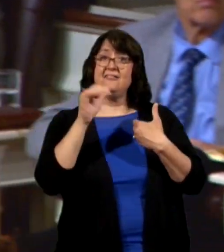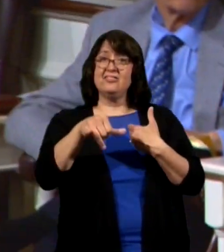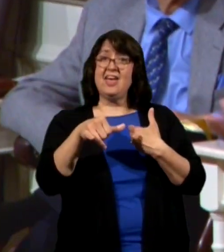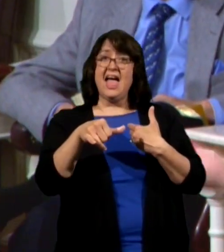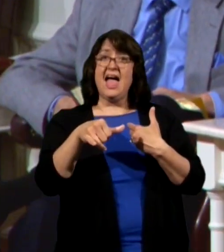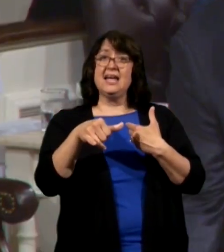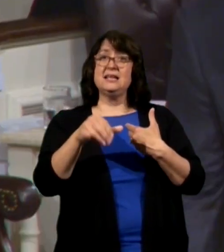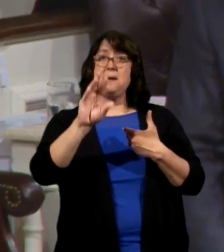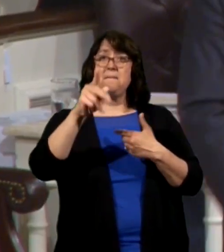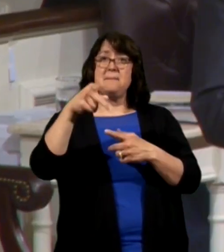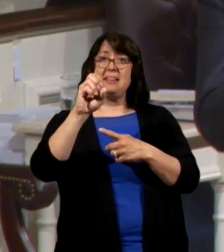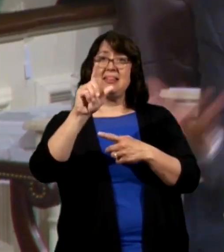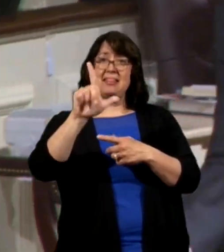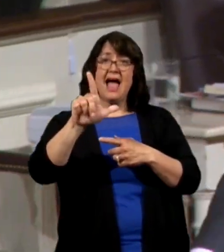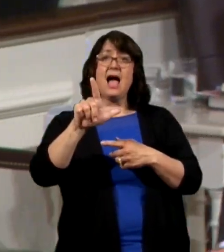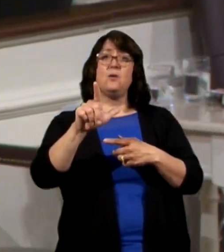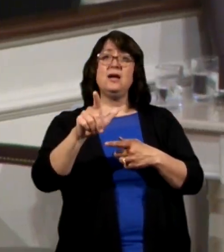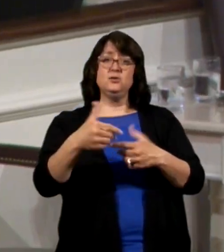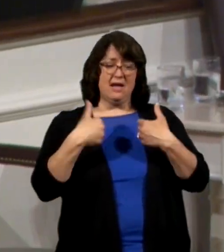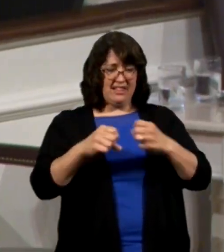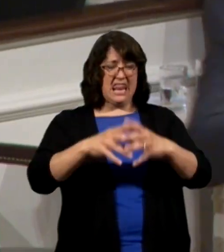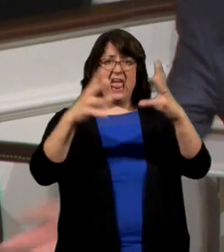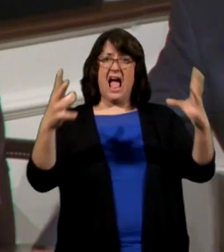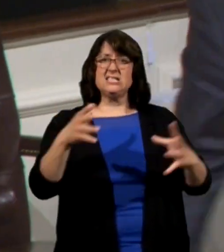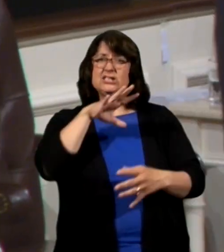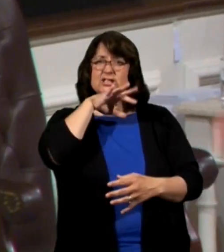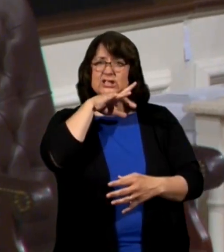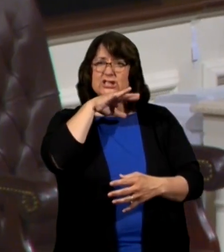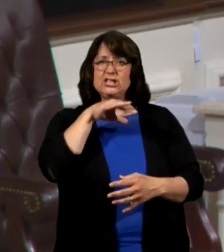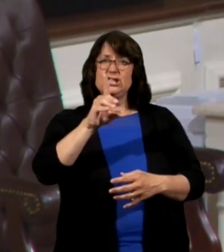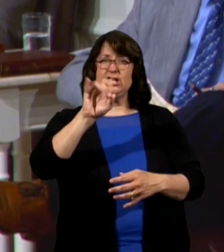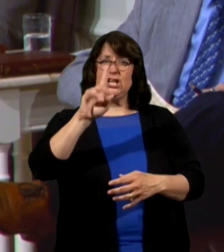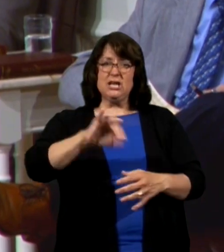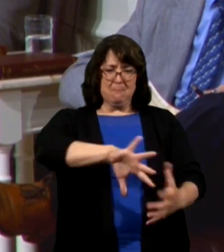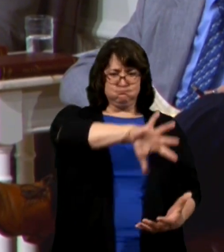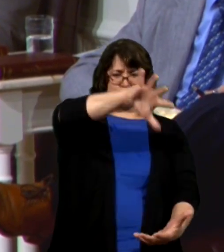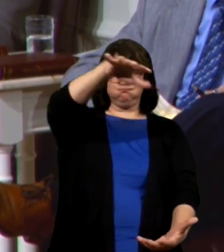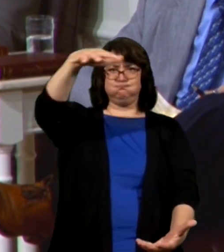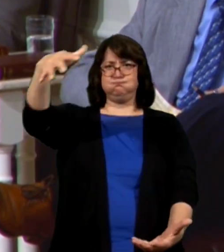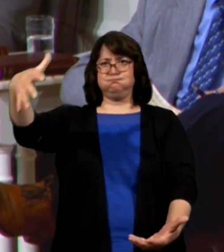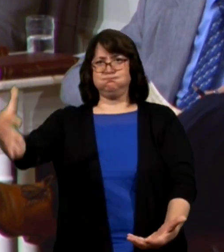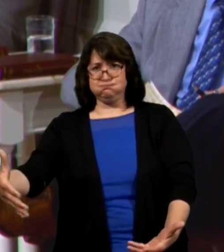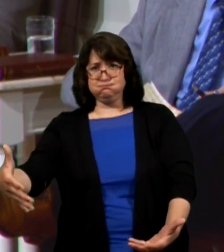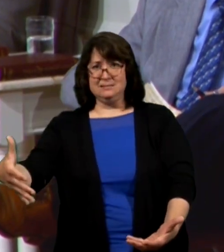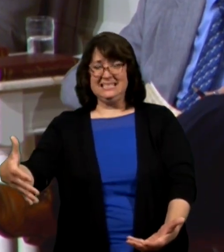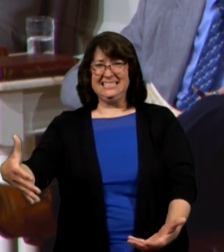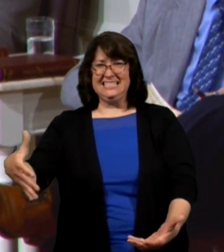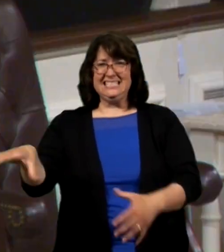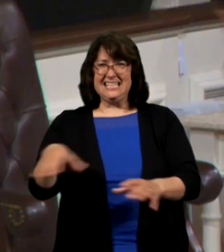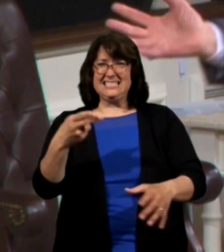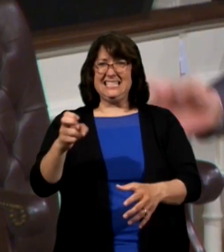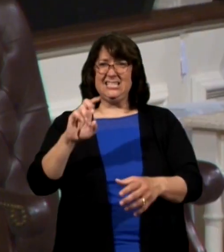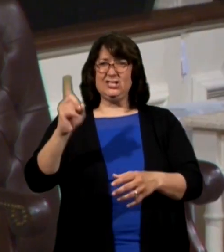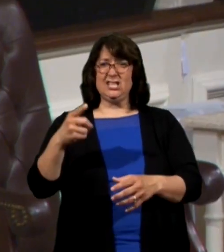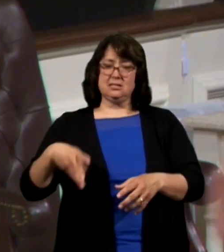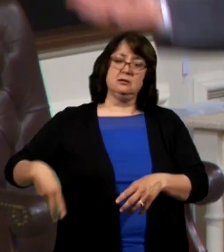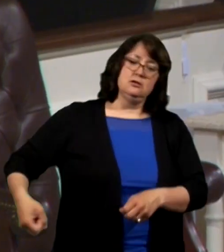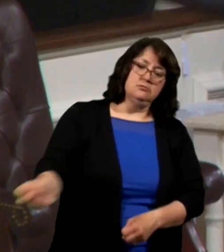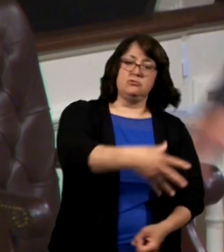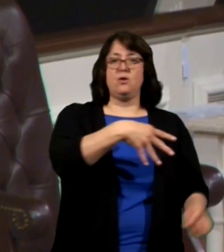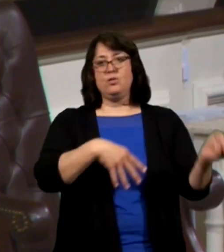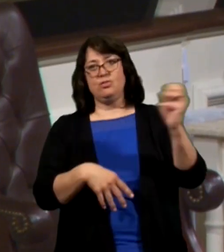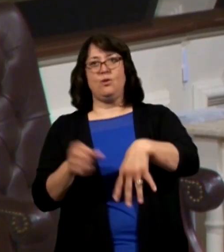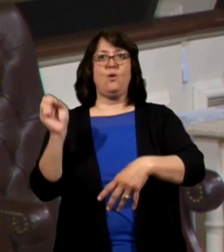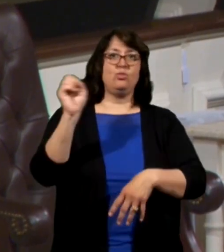moldboard plow and you got hunks of earth the size of caskets does he go out and just start sowing seed?